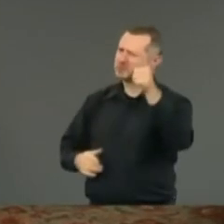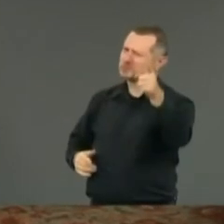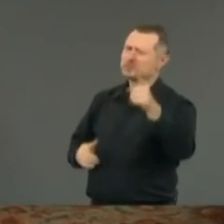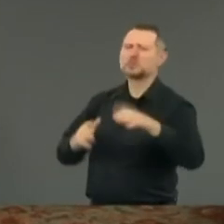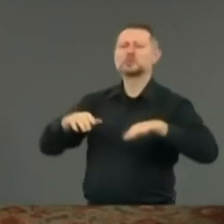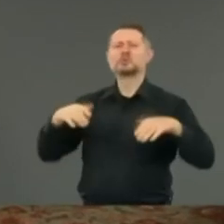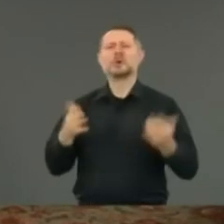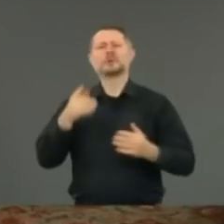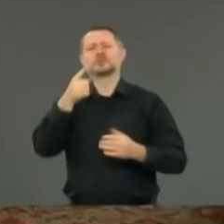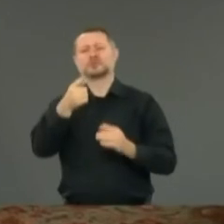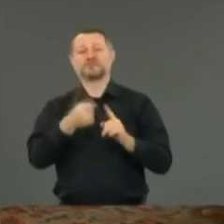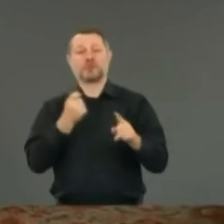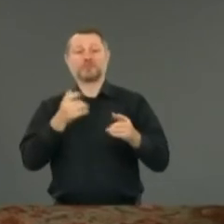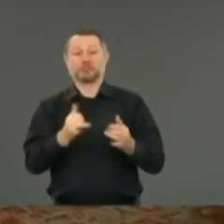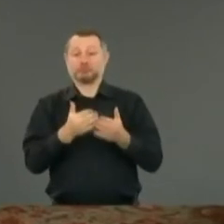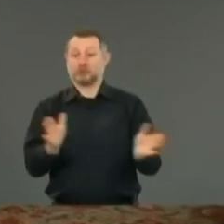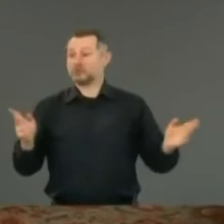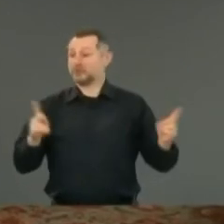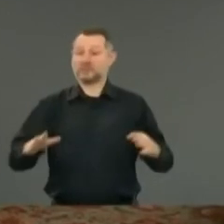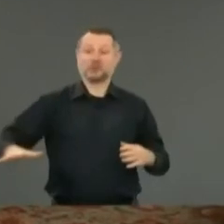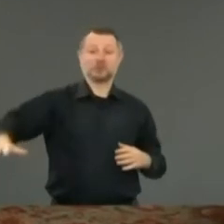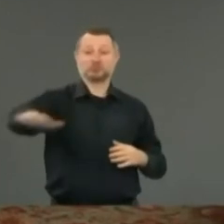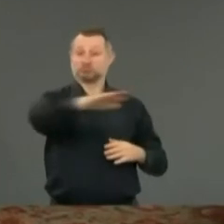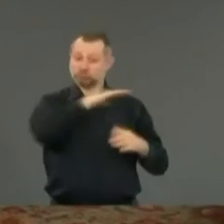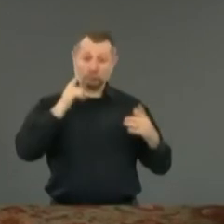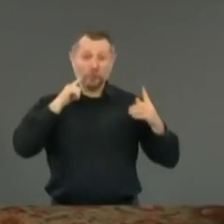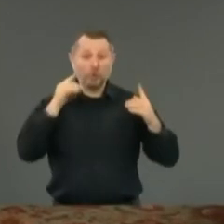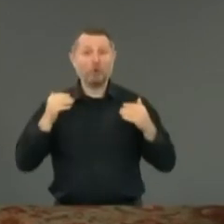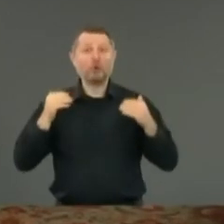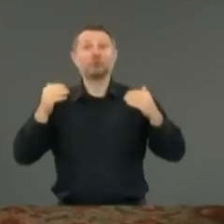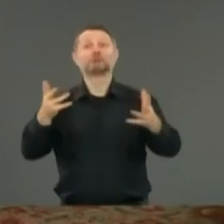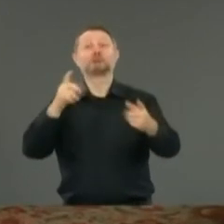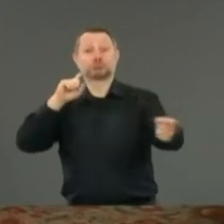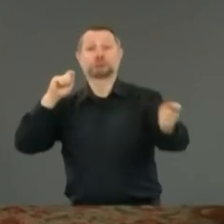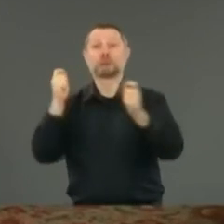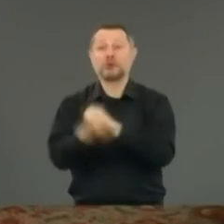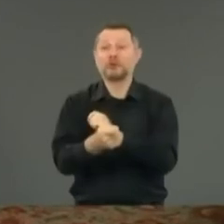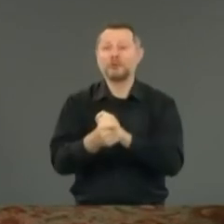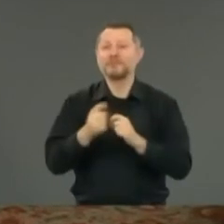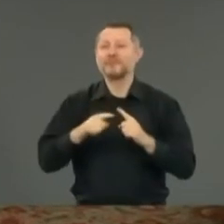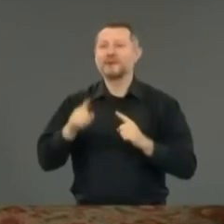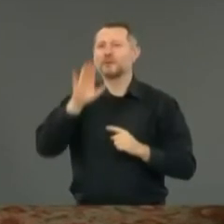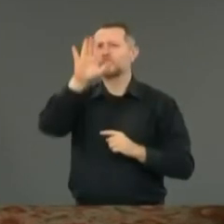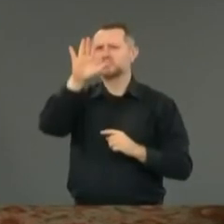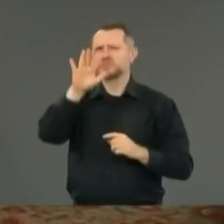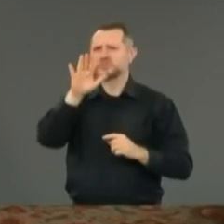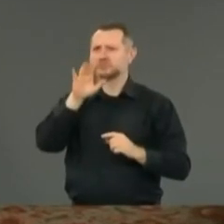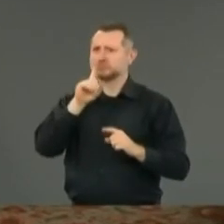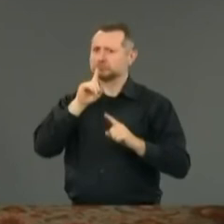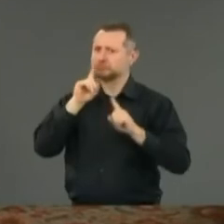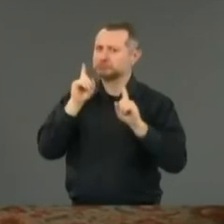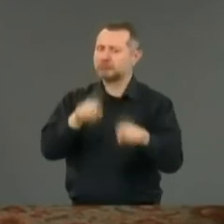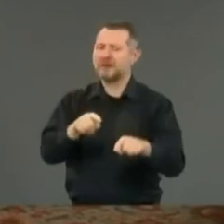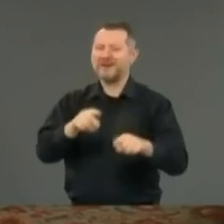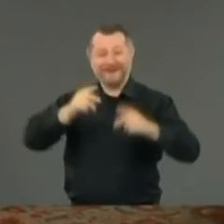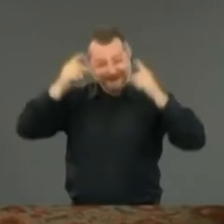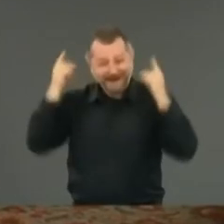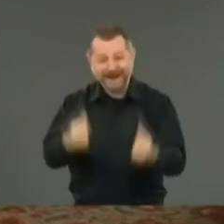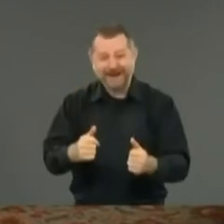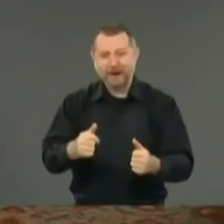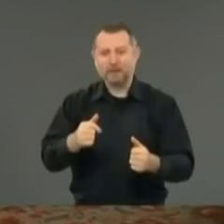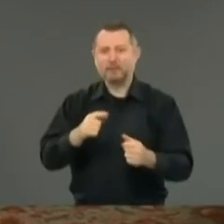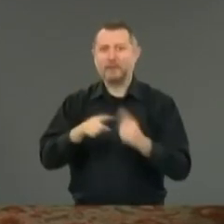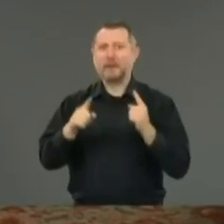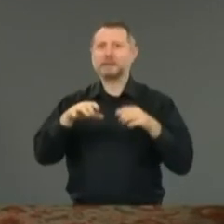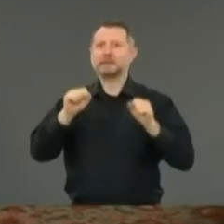from the general public to facilitate that change? Because no matter what you do, no matter how quickly it is, it's not going to be instantaneous. But